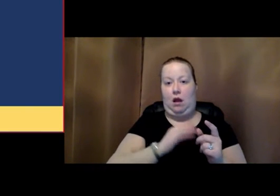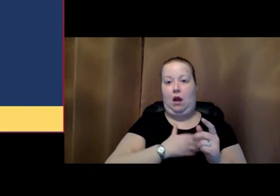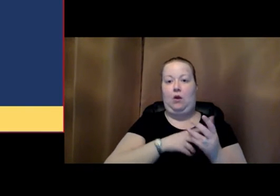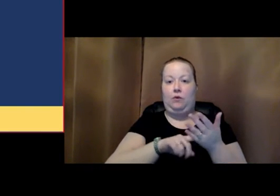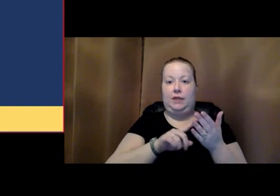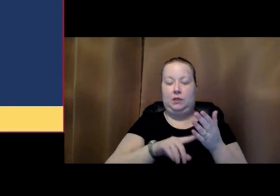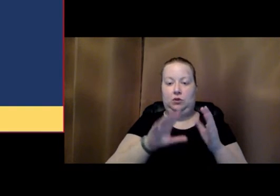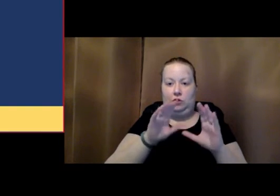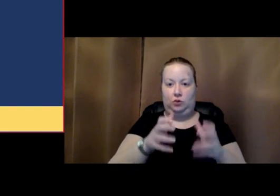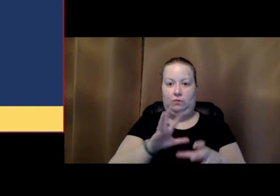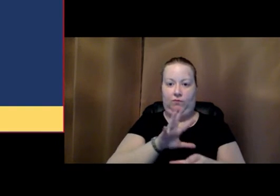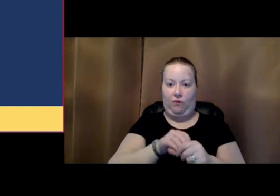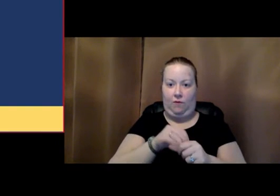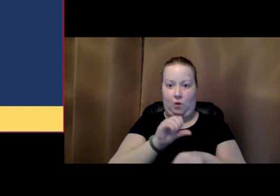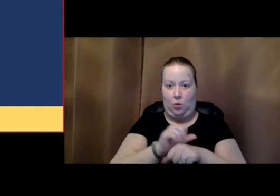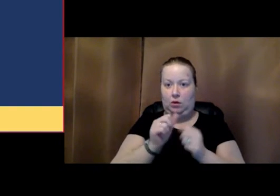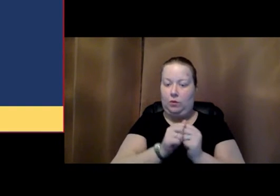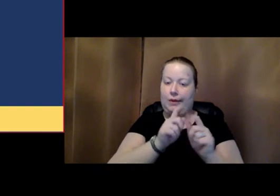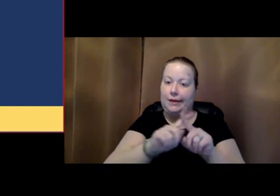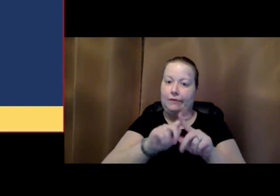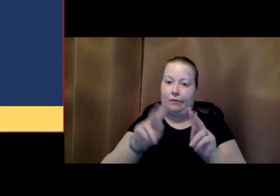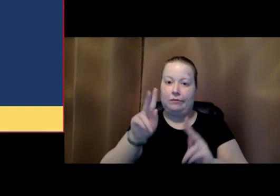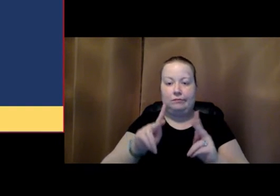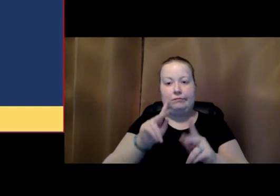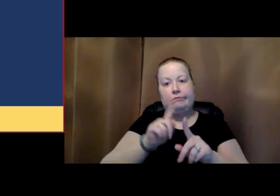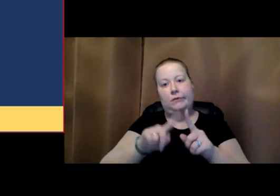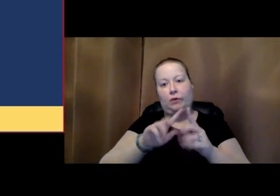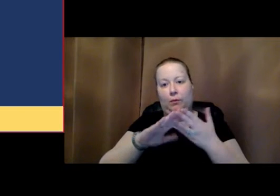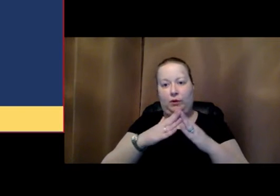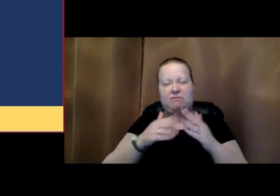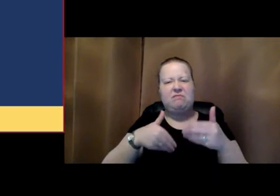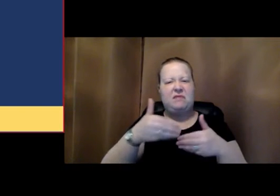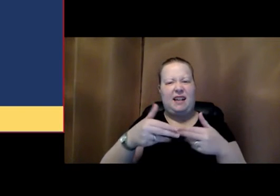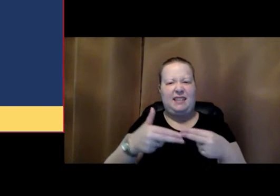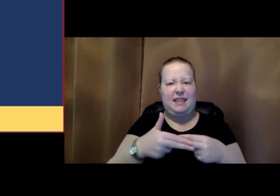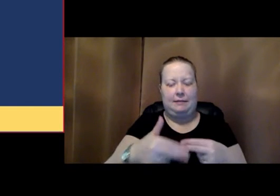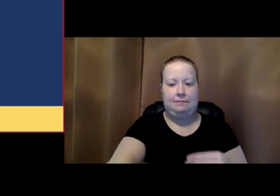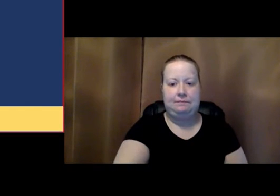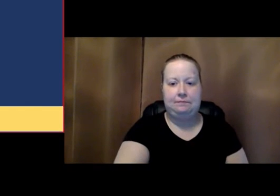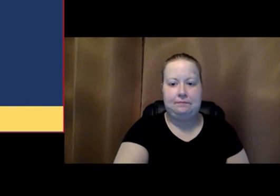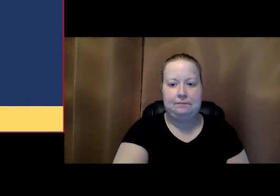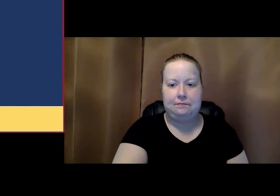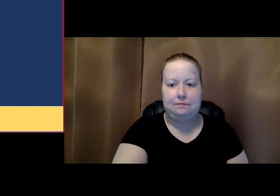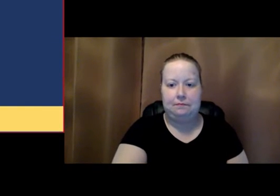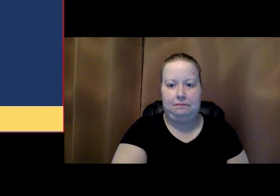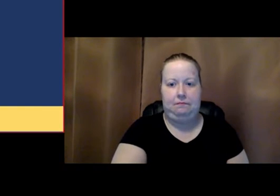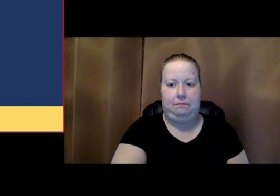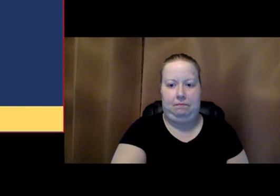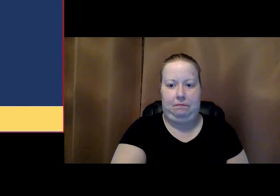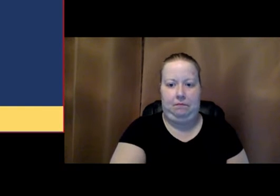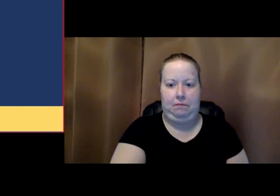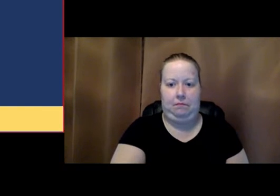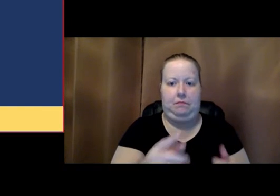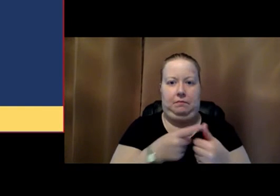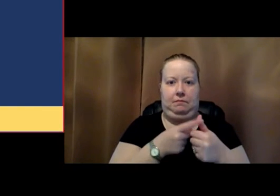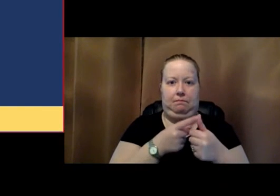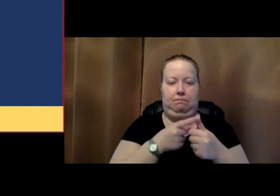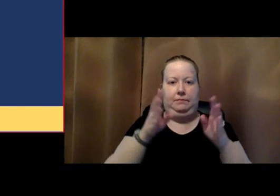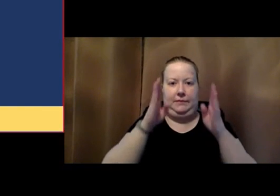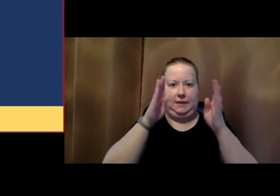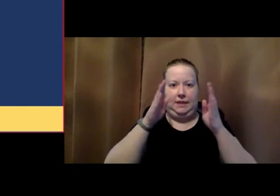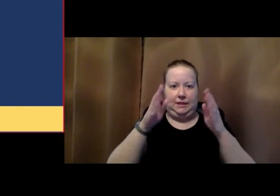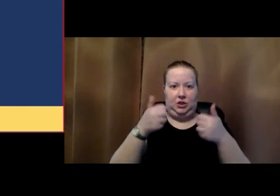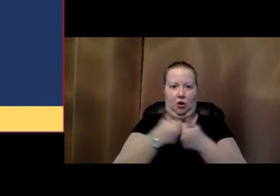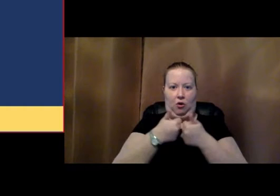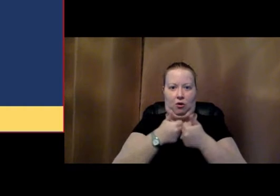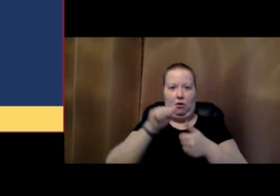working with different folks in different communities. Next slide, please. So the first one, Attention Arcade. For this project, we're